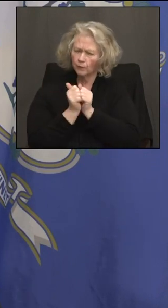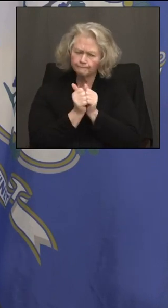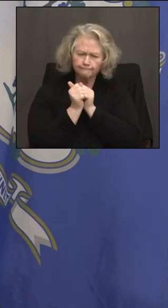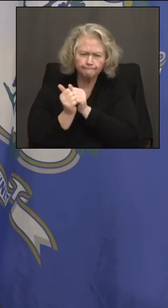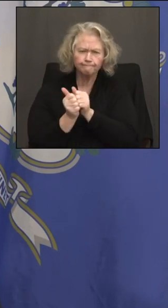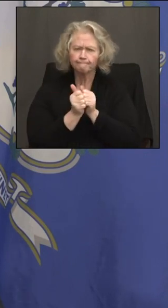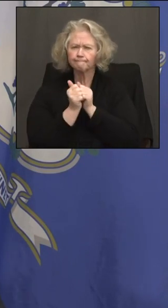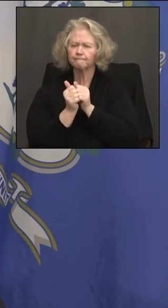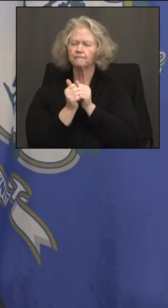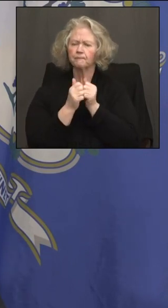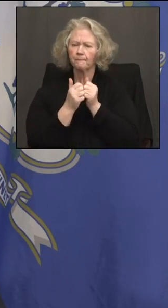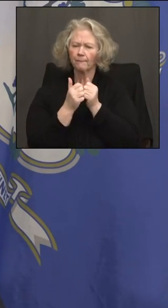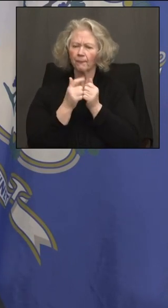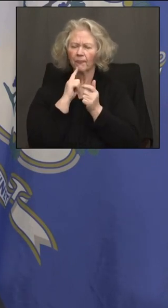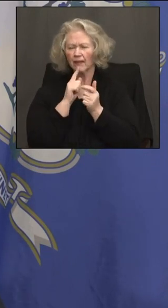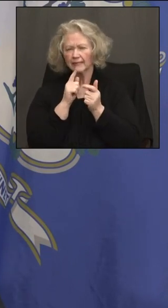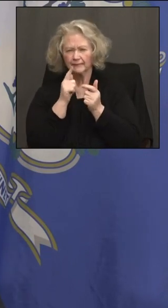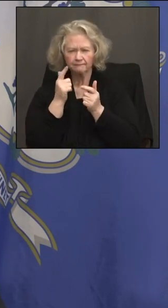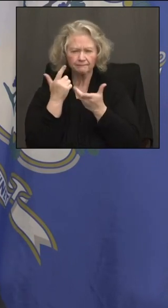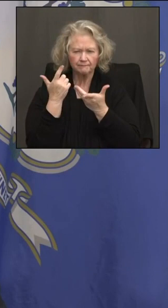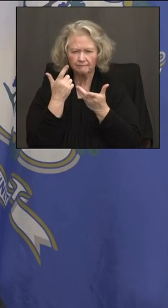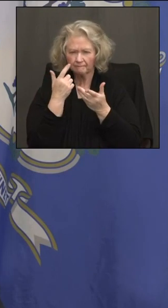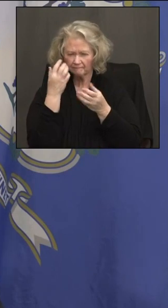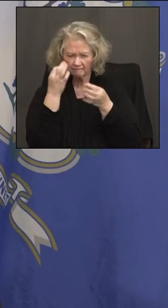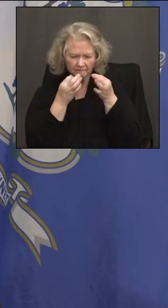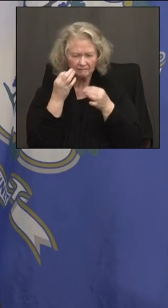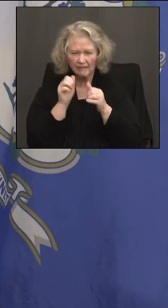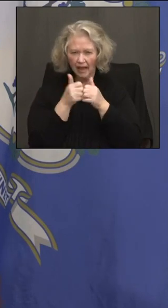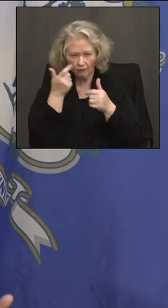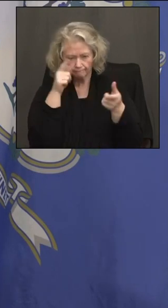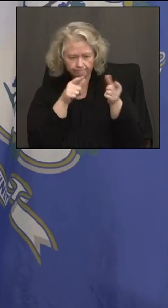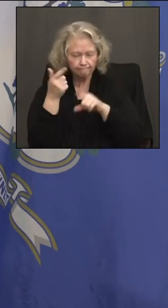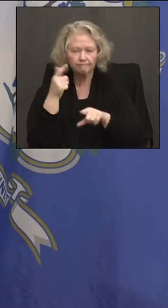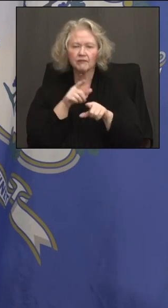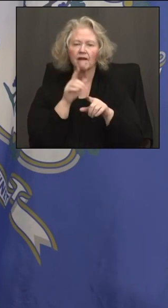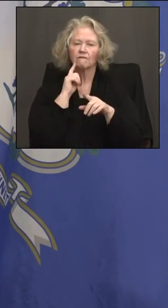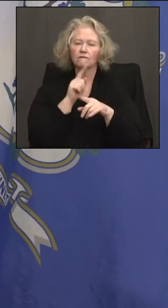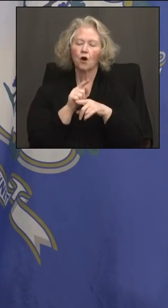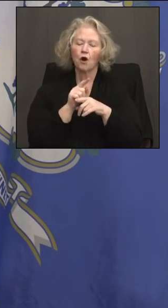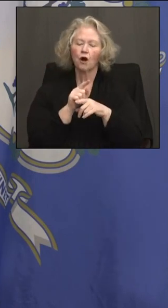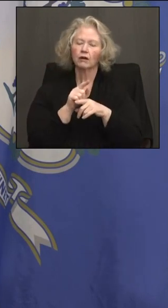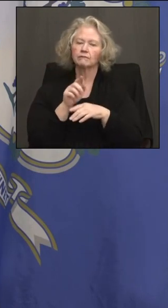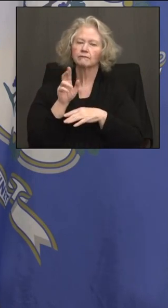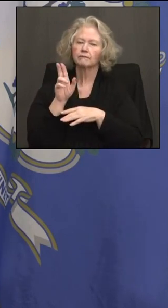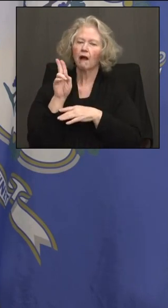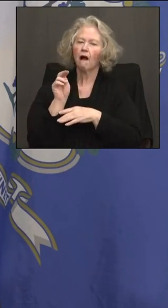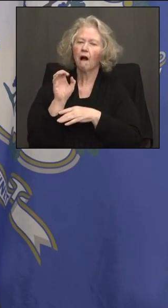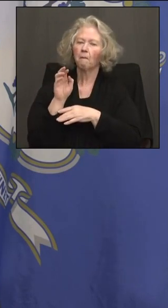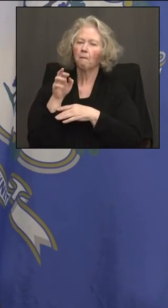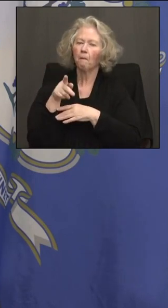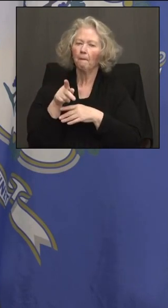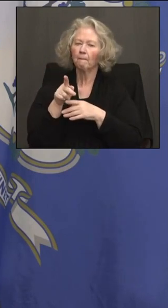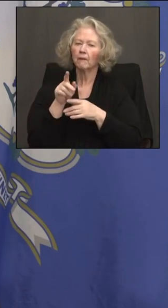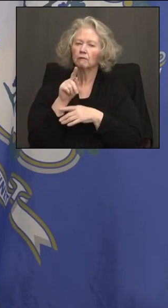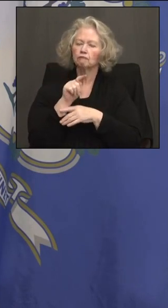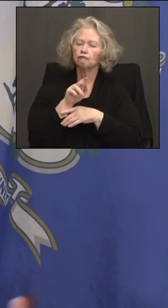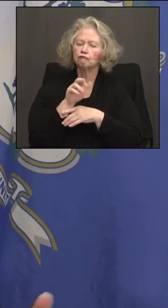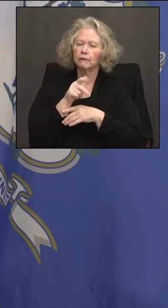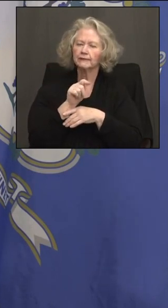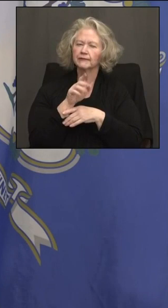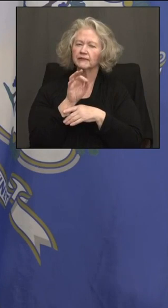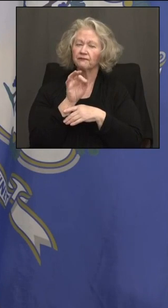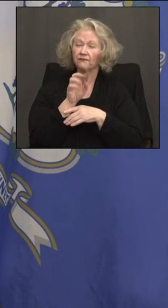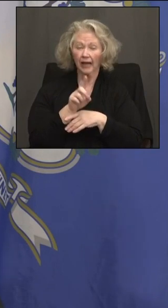put together a compromise on the unemployment trust fund, something that had been festering for a long time, was underwater for